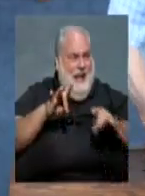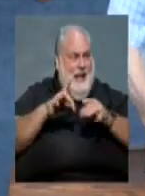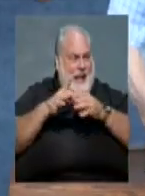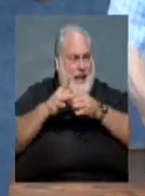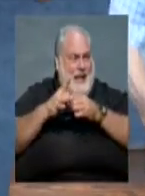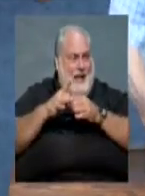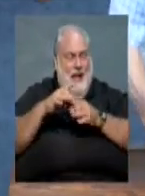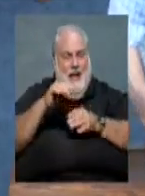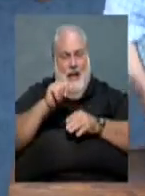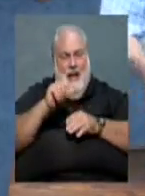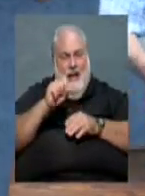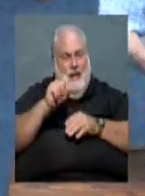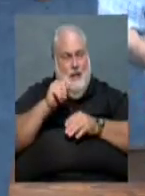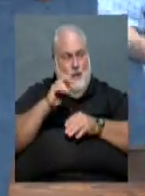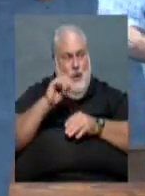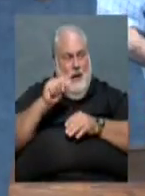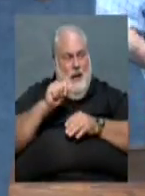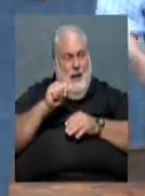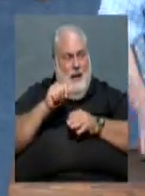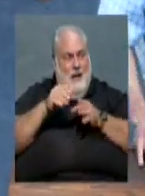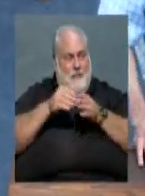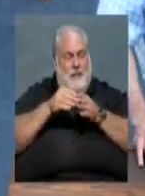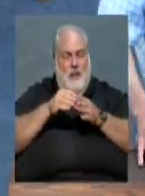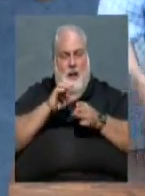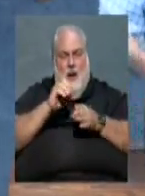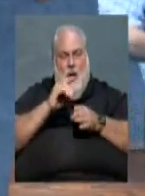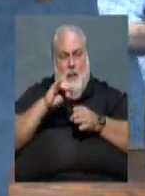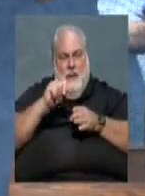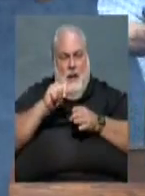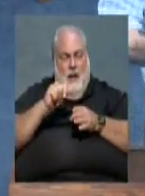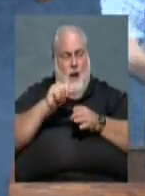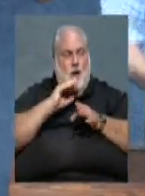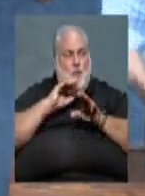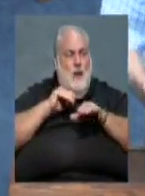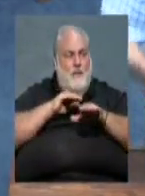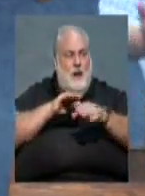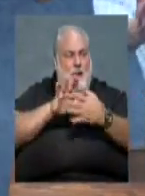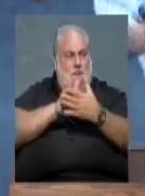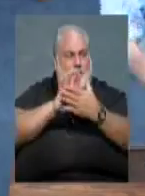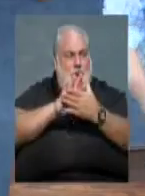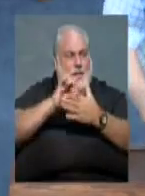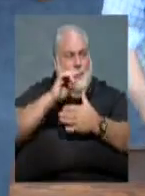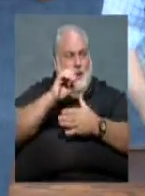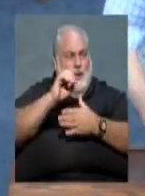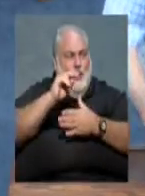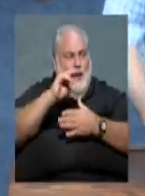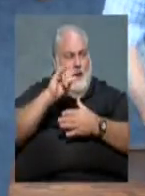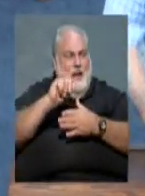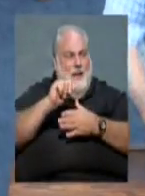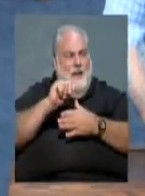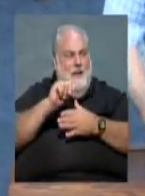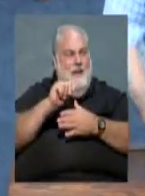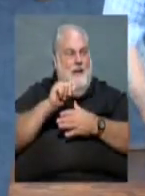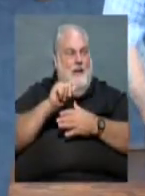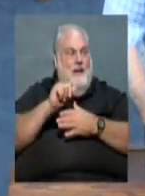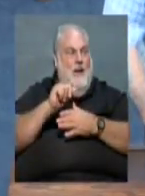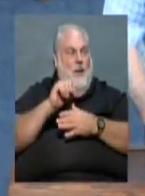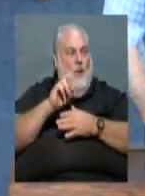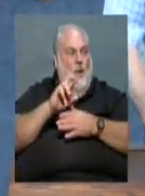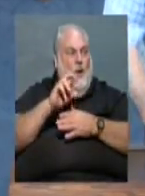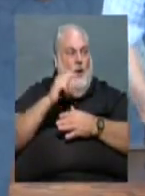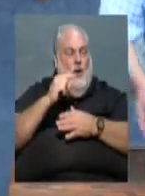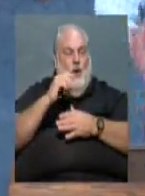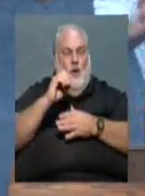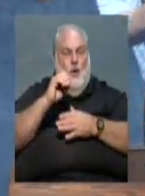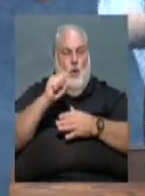like Astoria, which is at the mouth of the Columbia River. If you've watched the movie Goonies, hey, that's Astoria. Or Coos